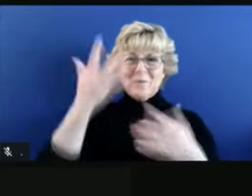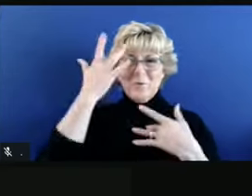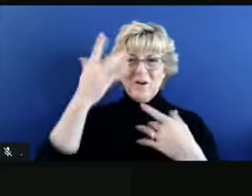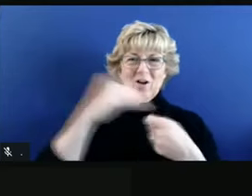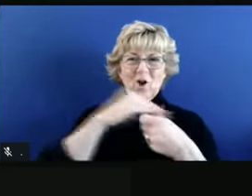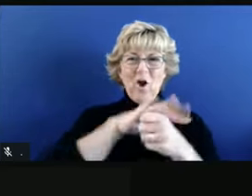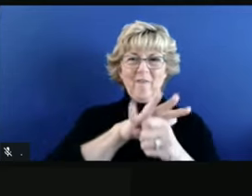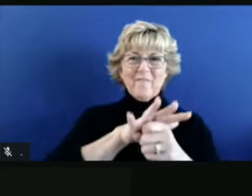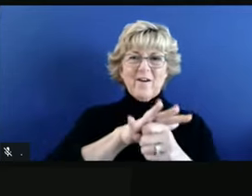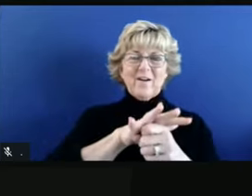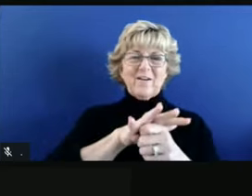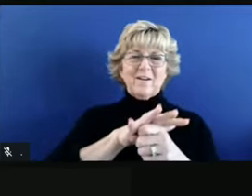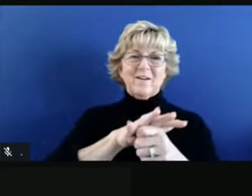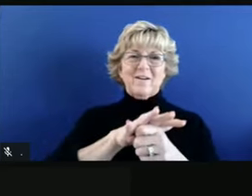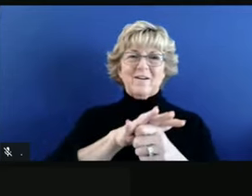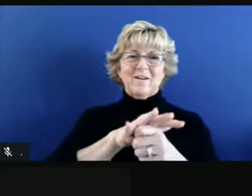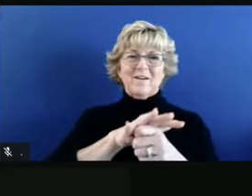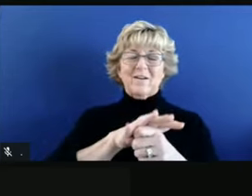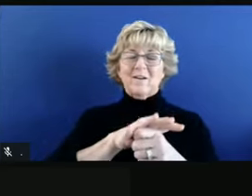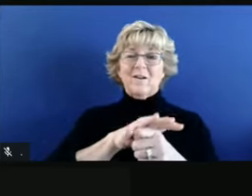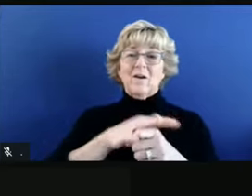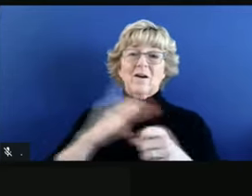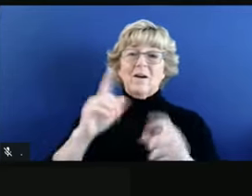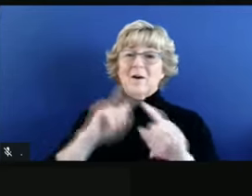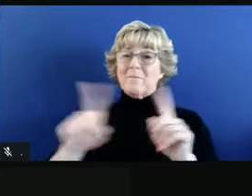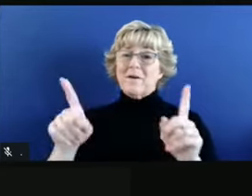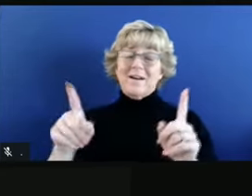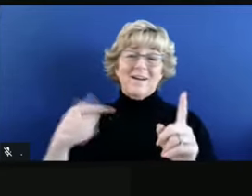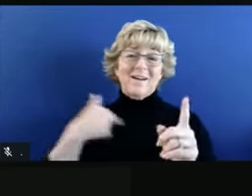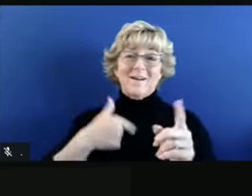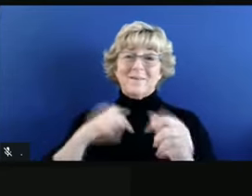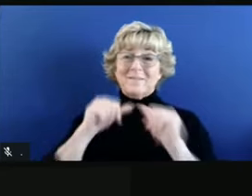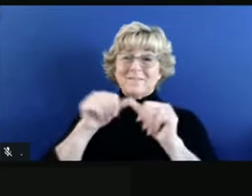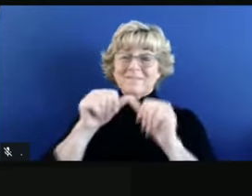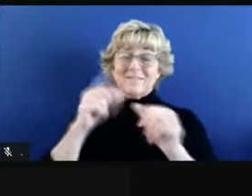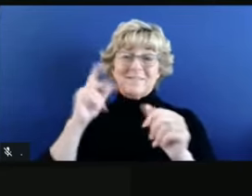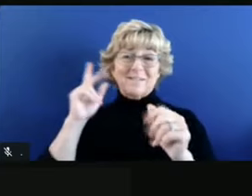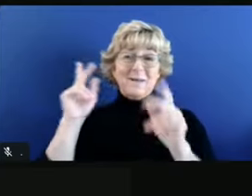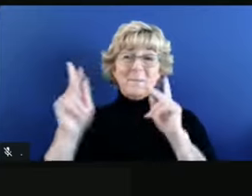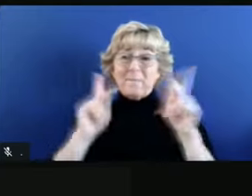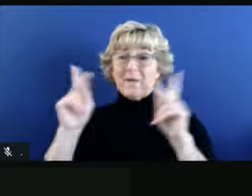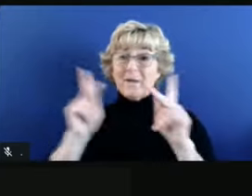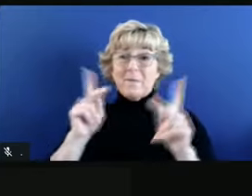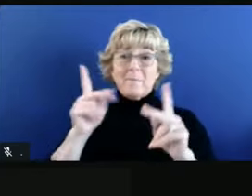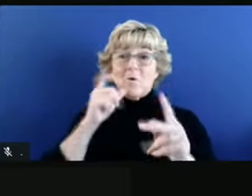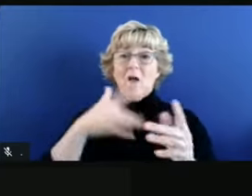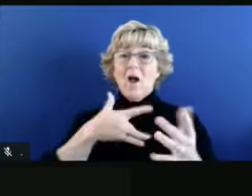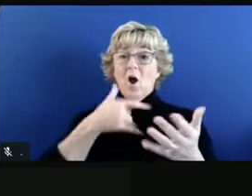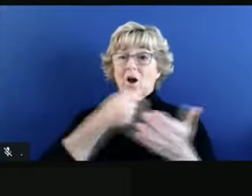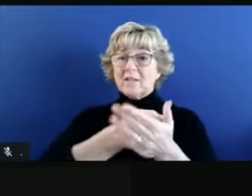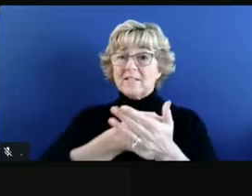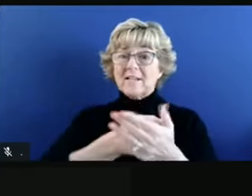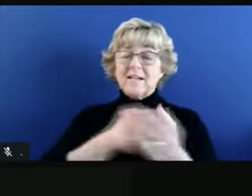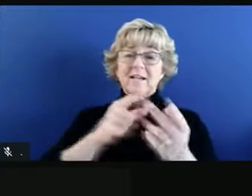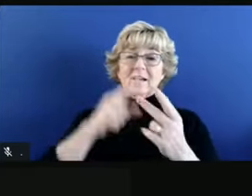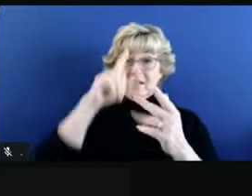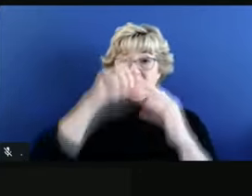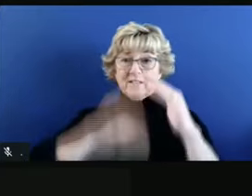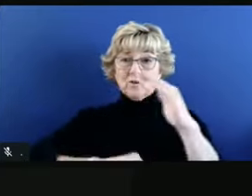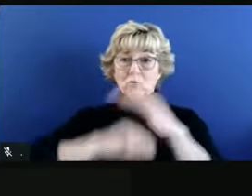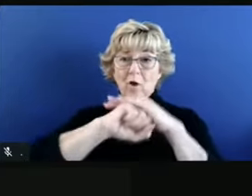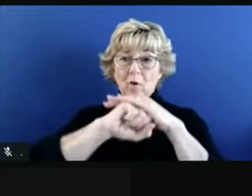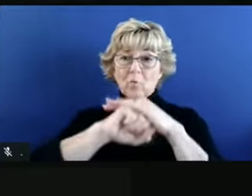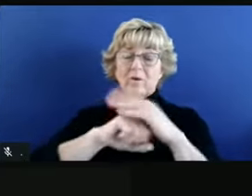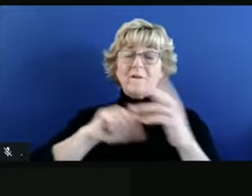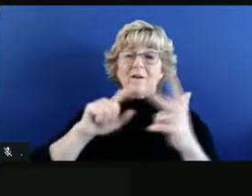had to worry about, we'd be in a different conversation. But we continue to see people who have heart attacks or strokes, who are